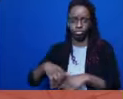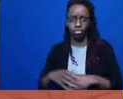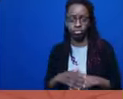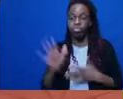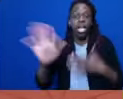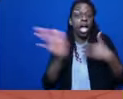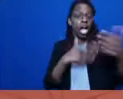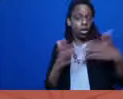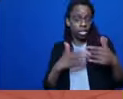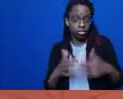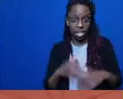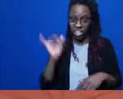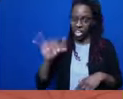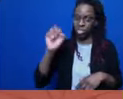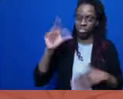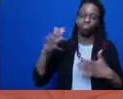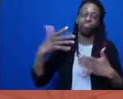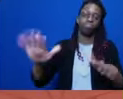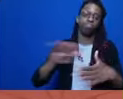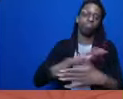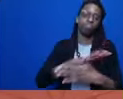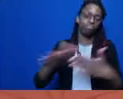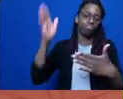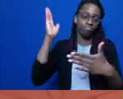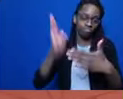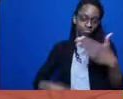how do you call it,